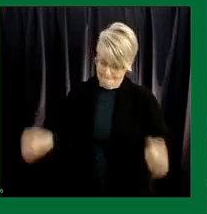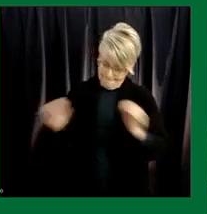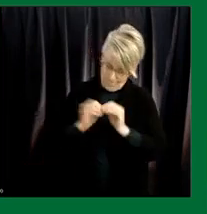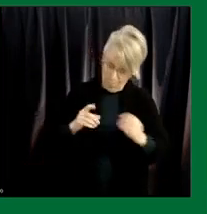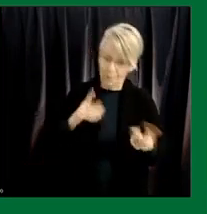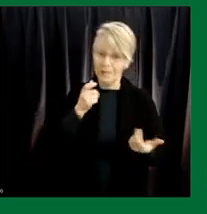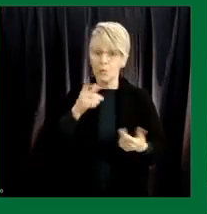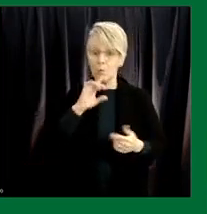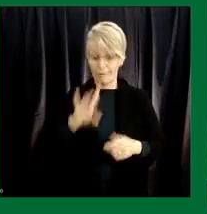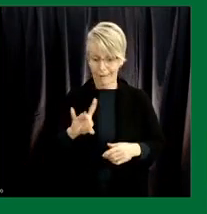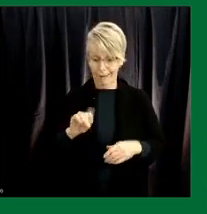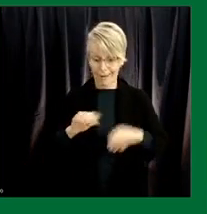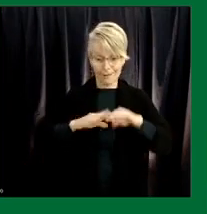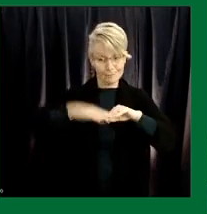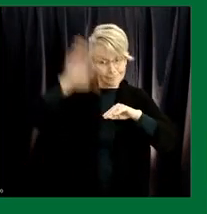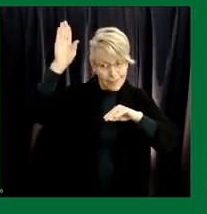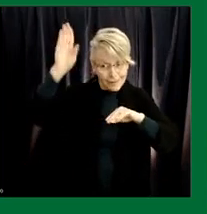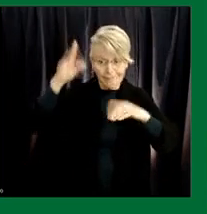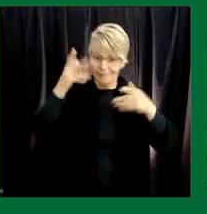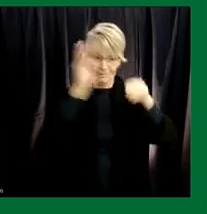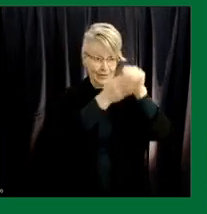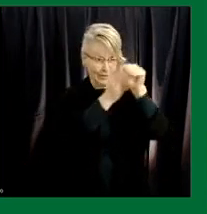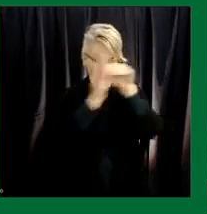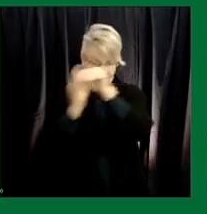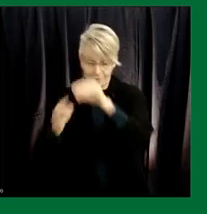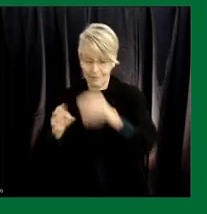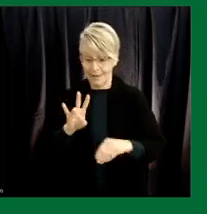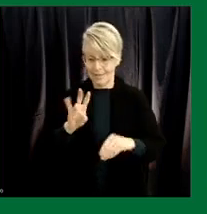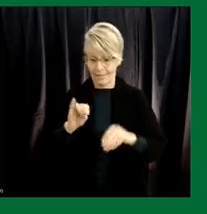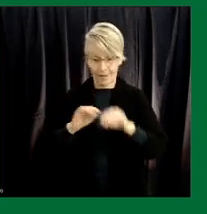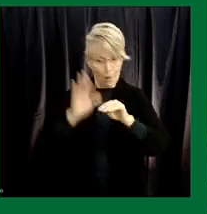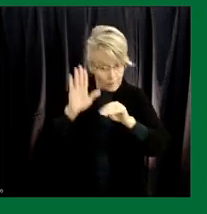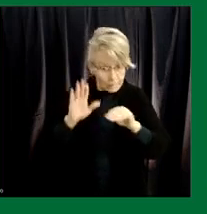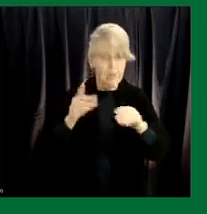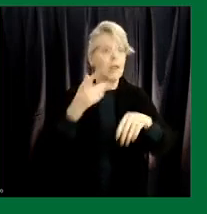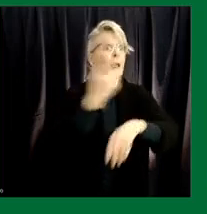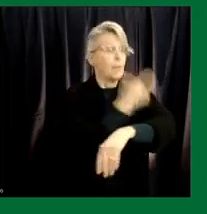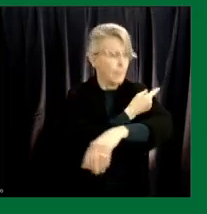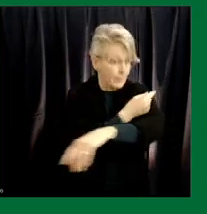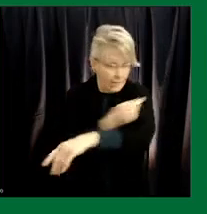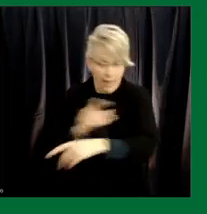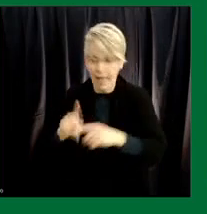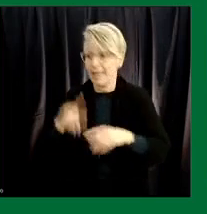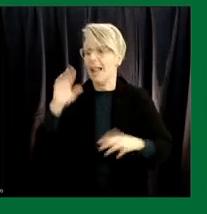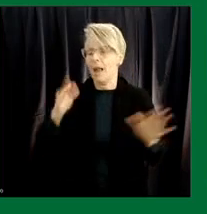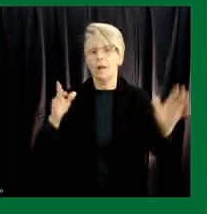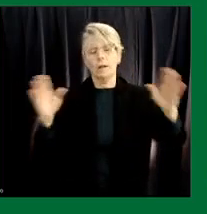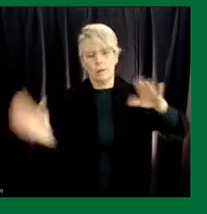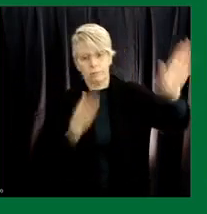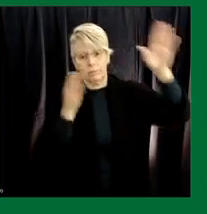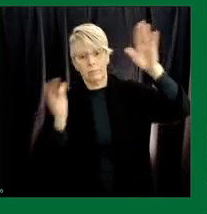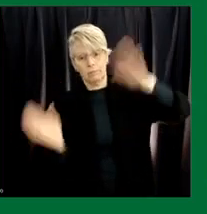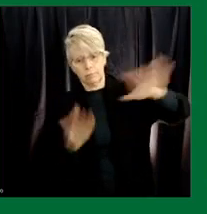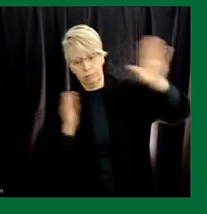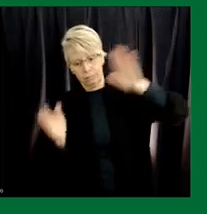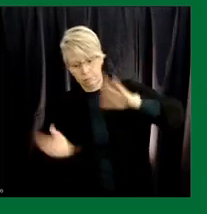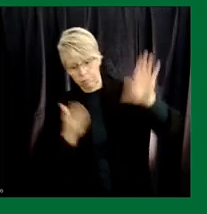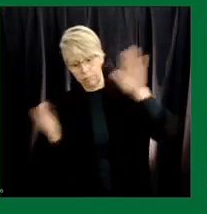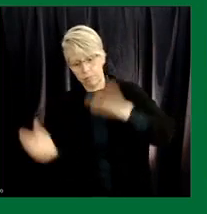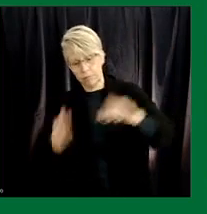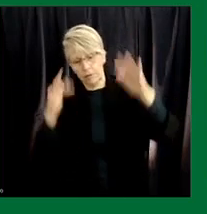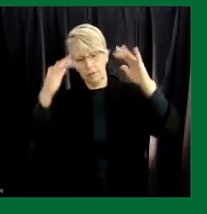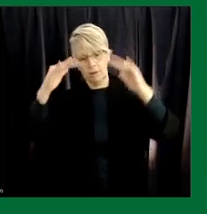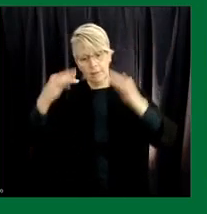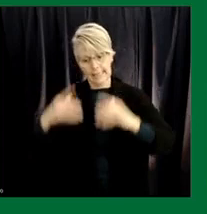completed it'll be 70 plus in the community and then 60 plus over the next few weeks and months and obviously we have to remember if for whatever